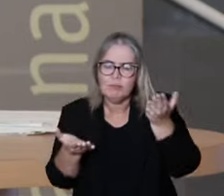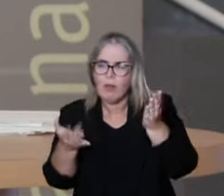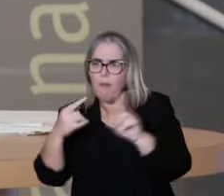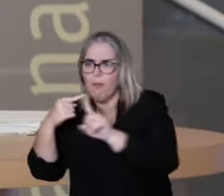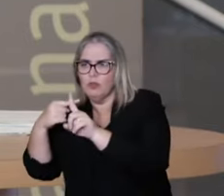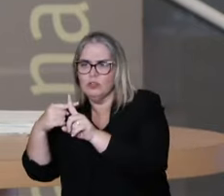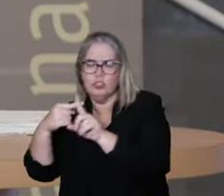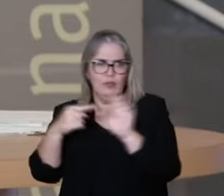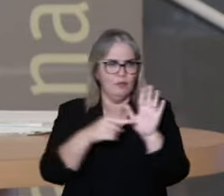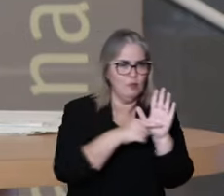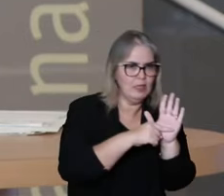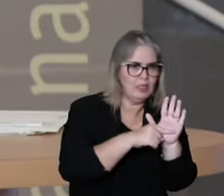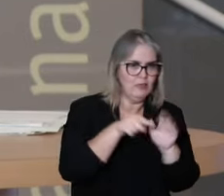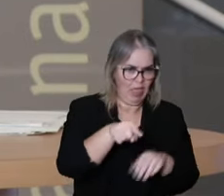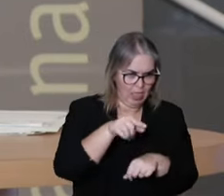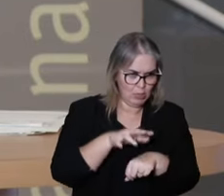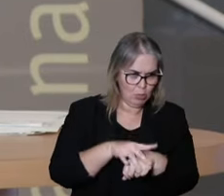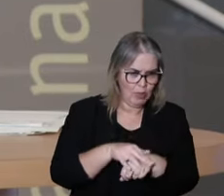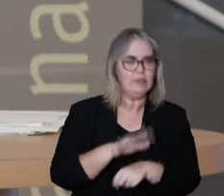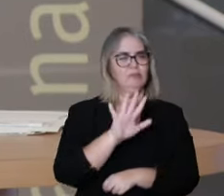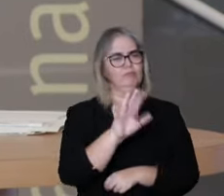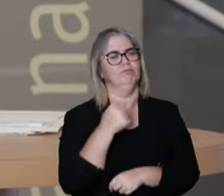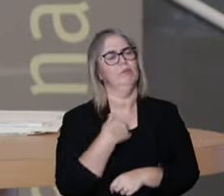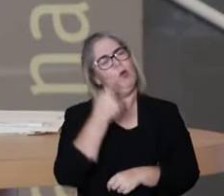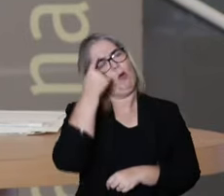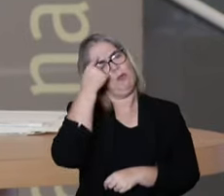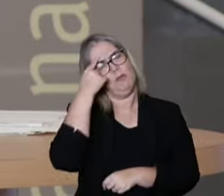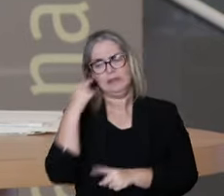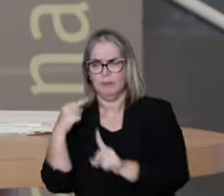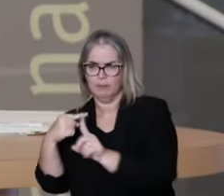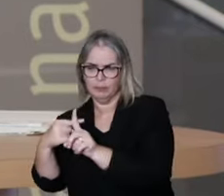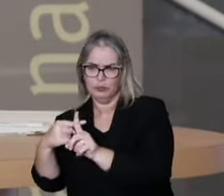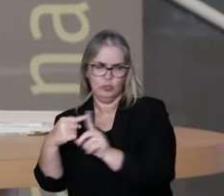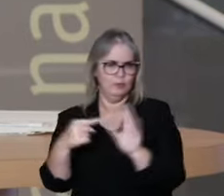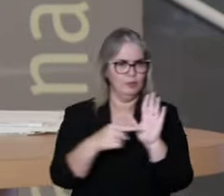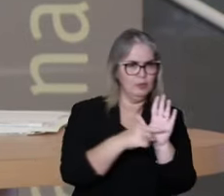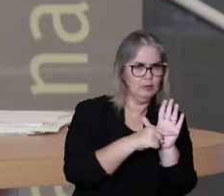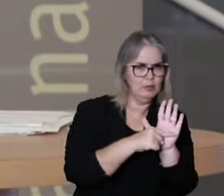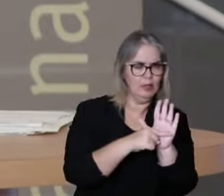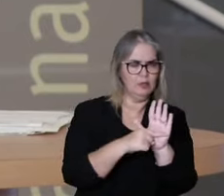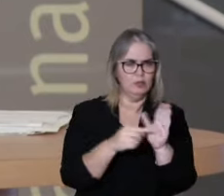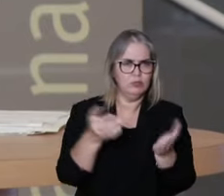more harmonical. How can I have a balance in a limitation situation?